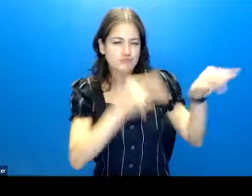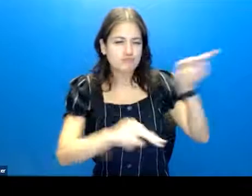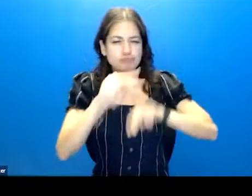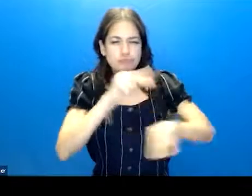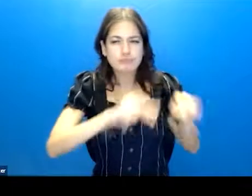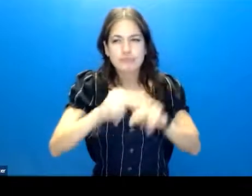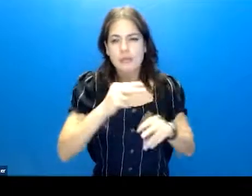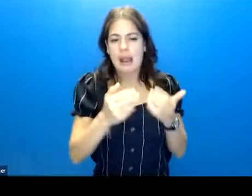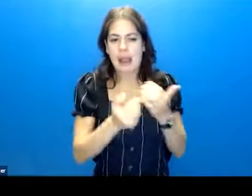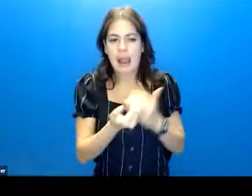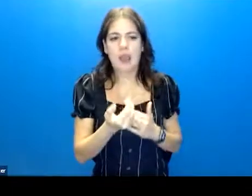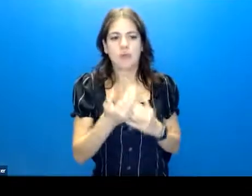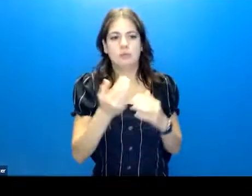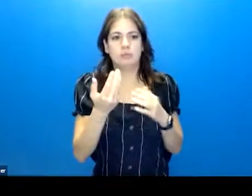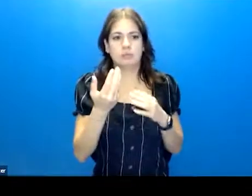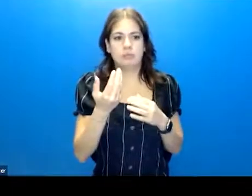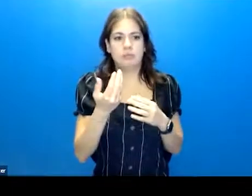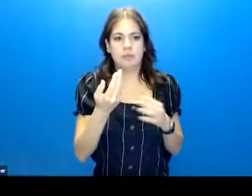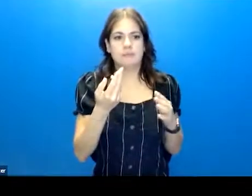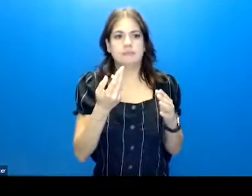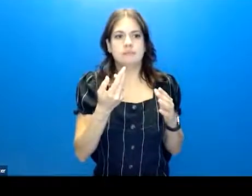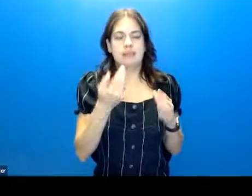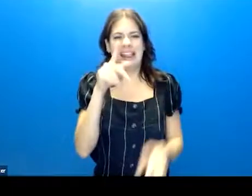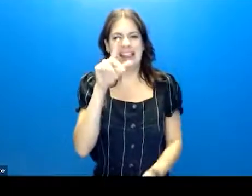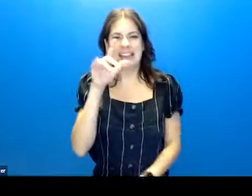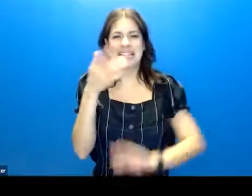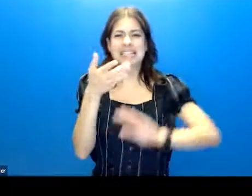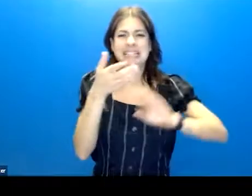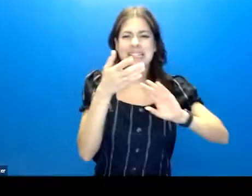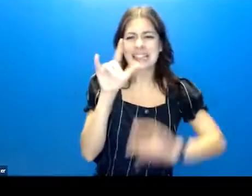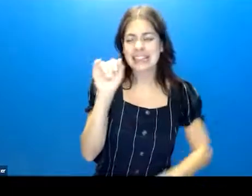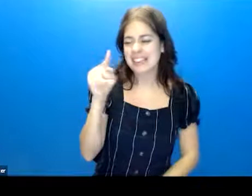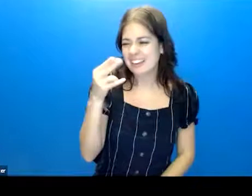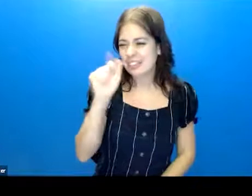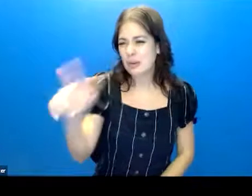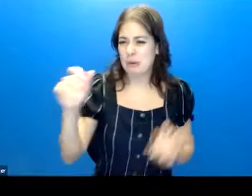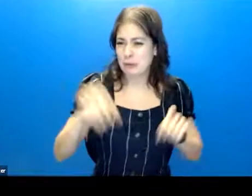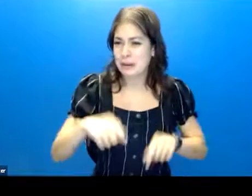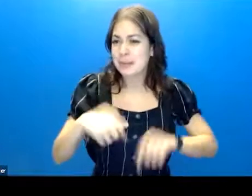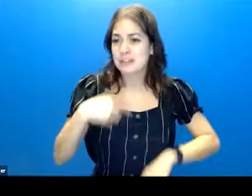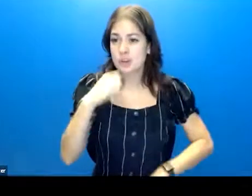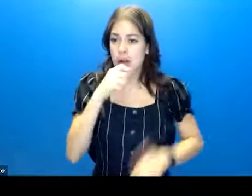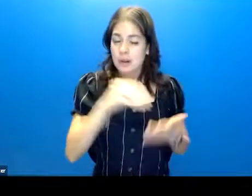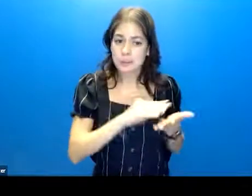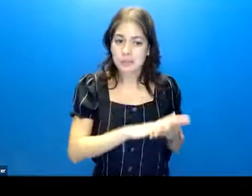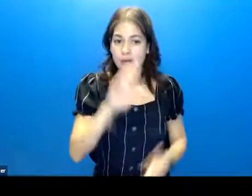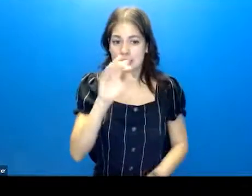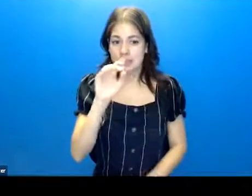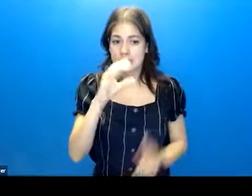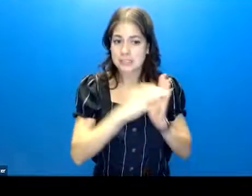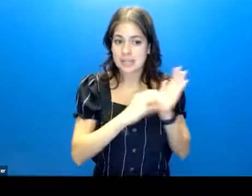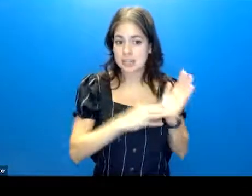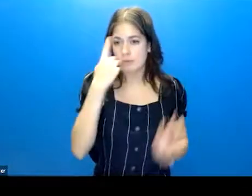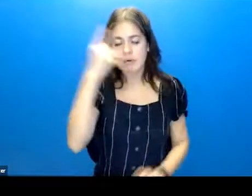lethal it possibly could have been. So you're not going to rate this section for any